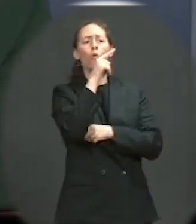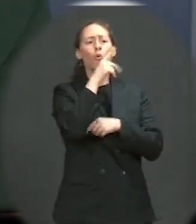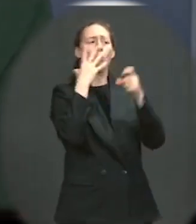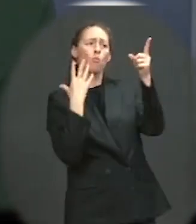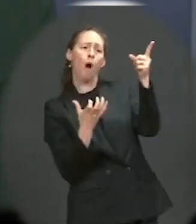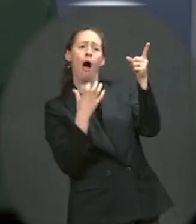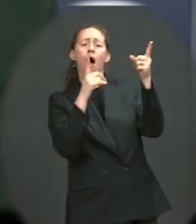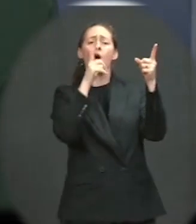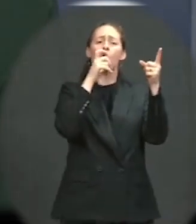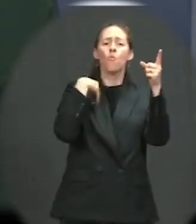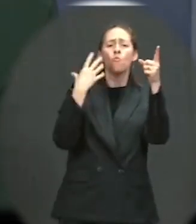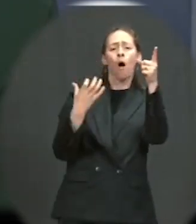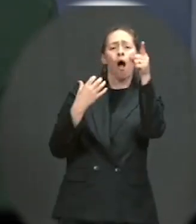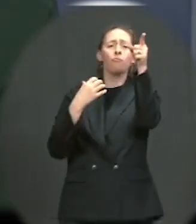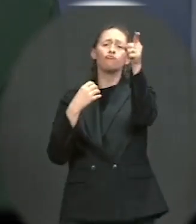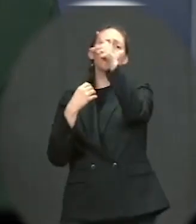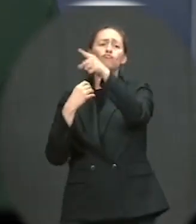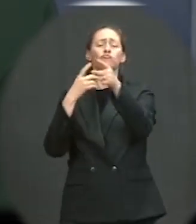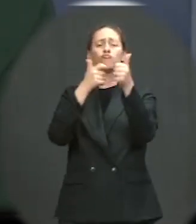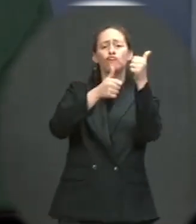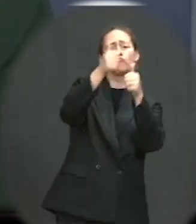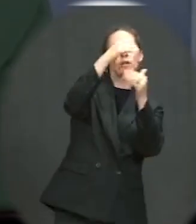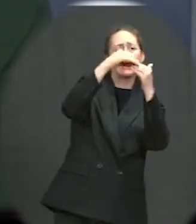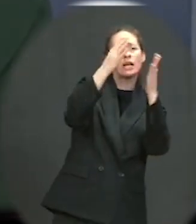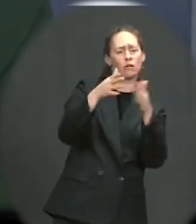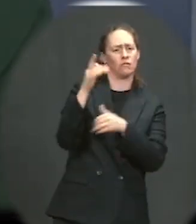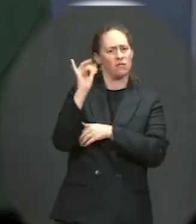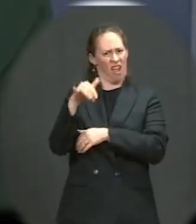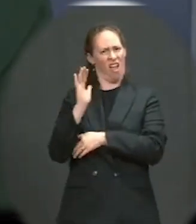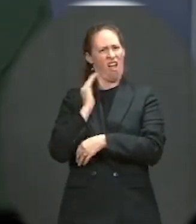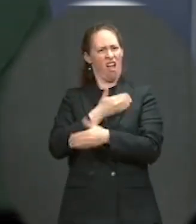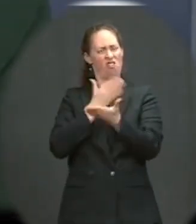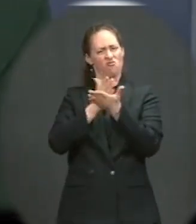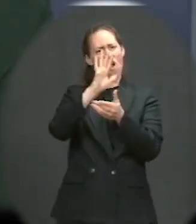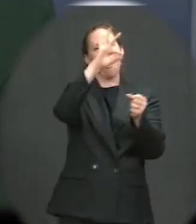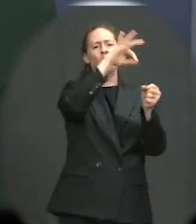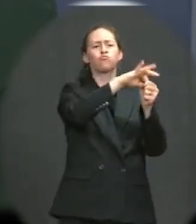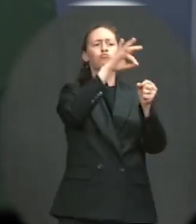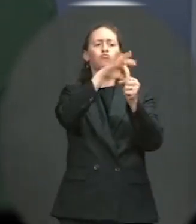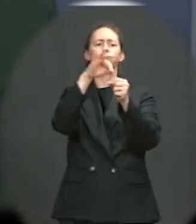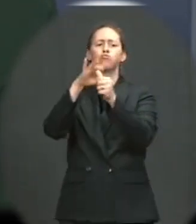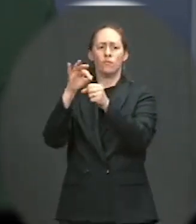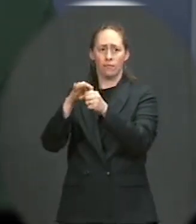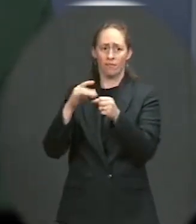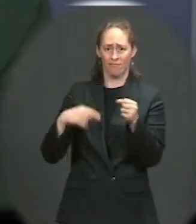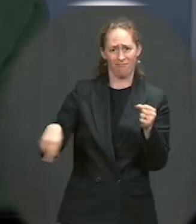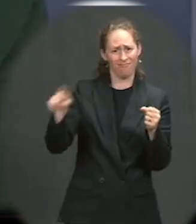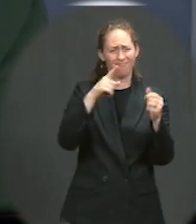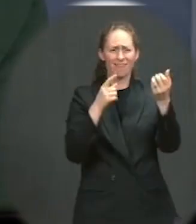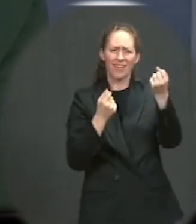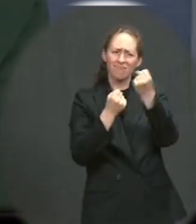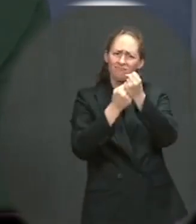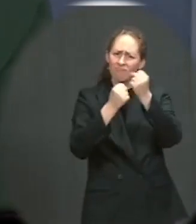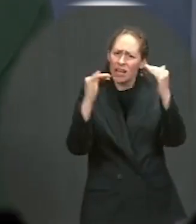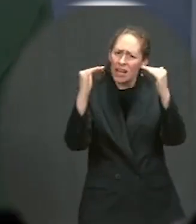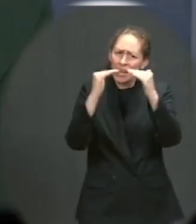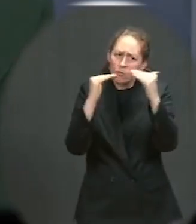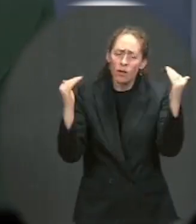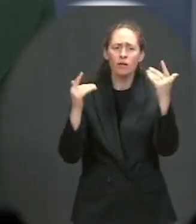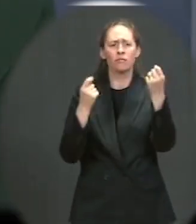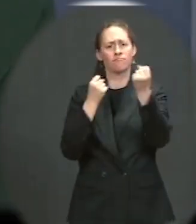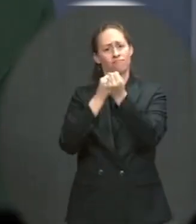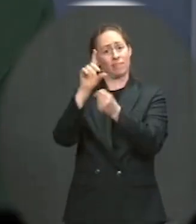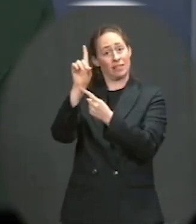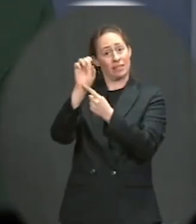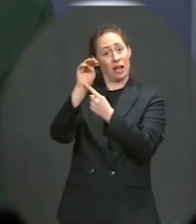congressman, who they want to be their president. And everybody who supports democracy, who supports equality, who supports justice, should be supporting